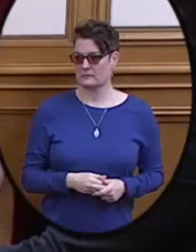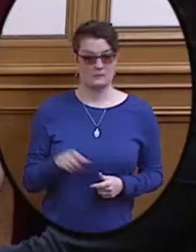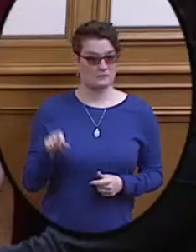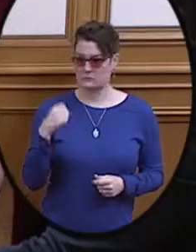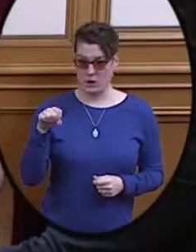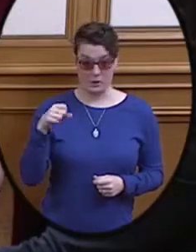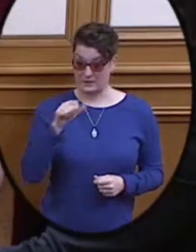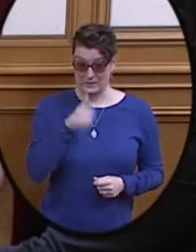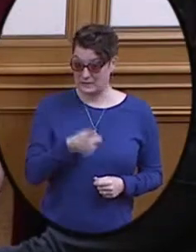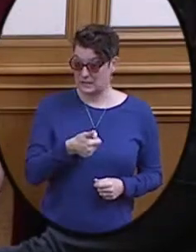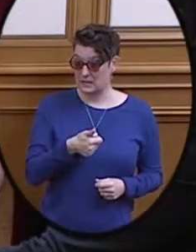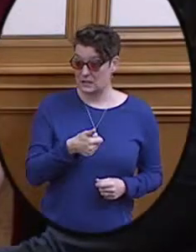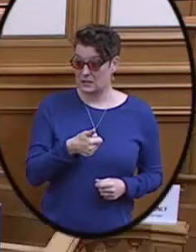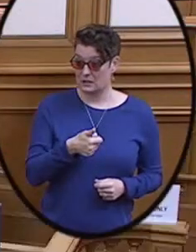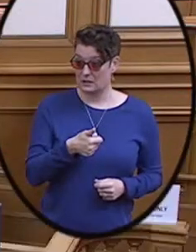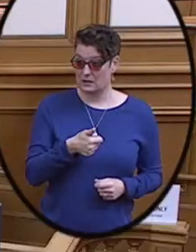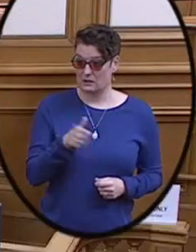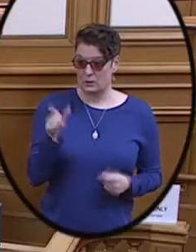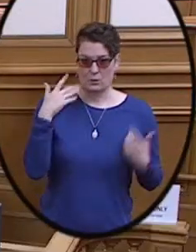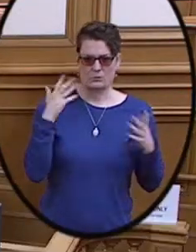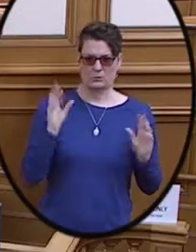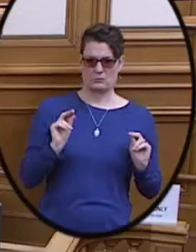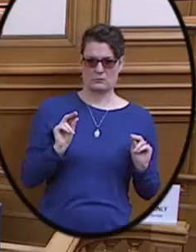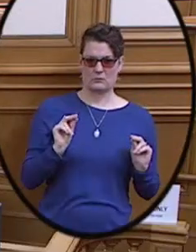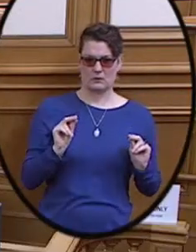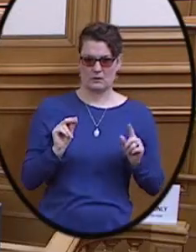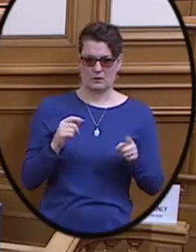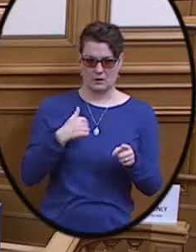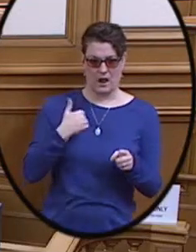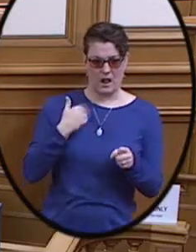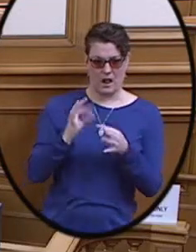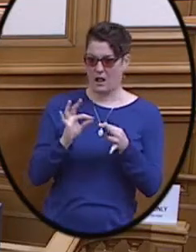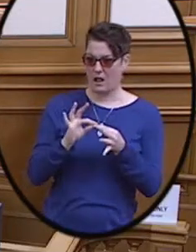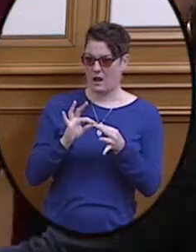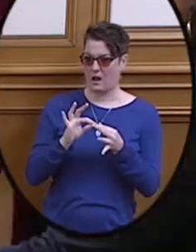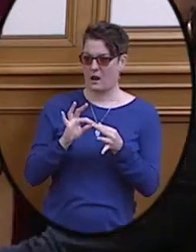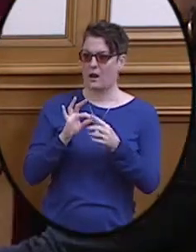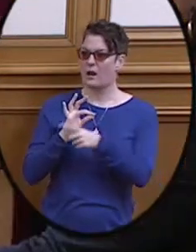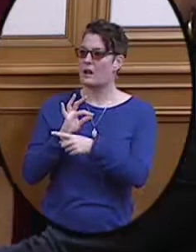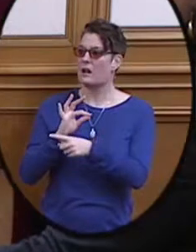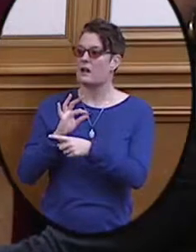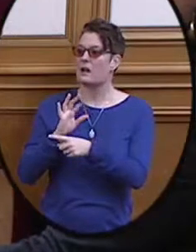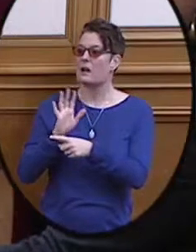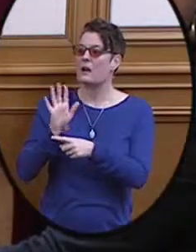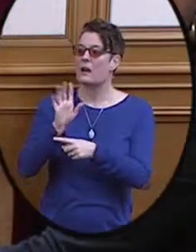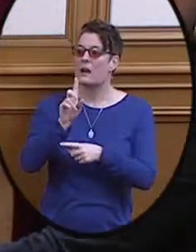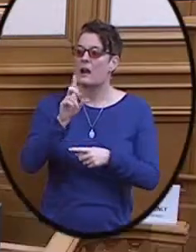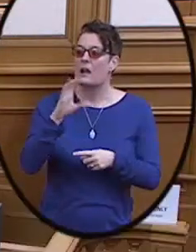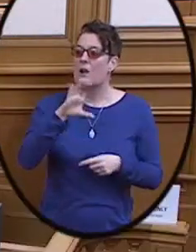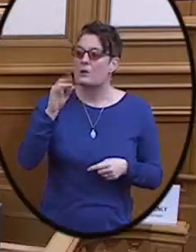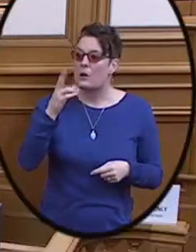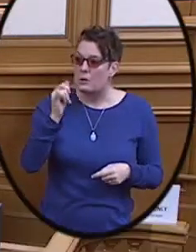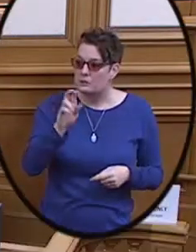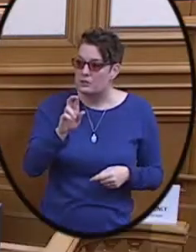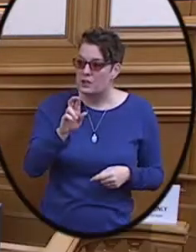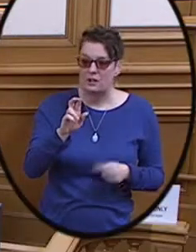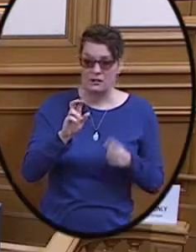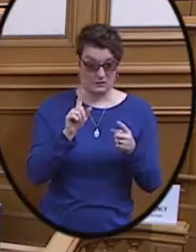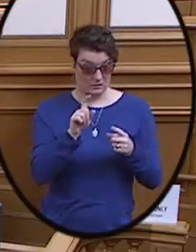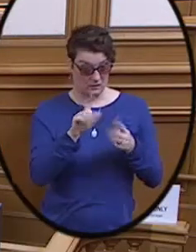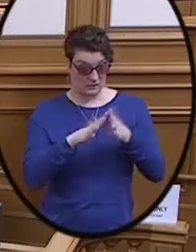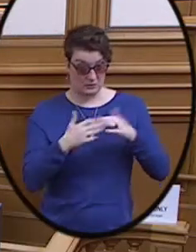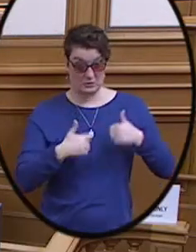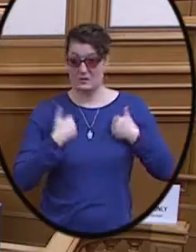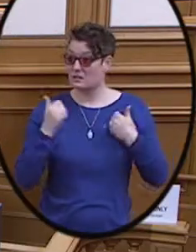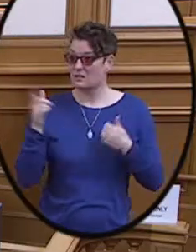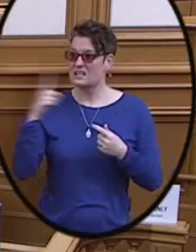No, it doesn't. I don't know. Oh. Because I had a comment on that. Right. Excuse me. Does the Community Living Fund fall under?